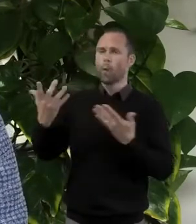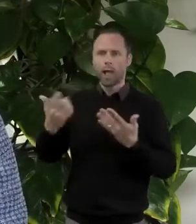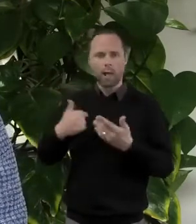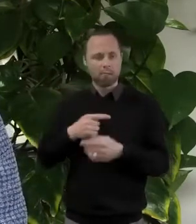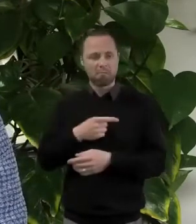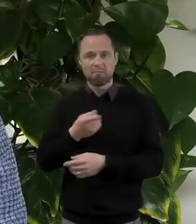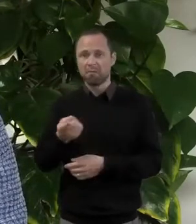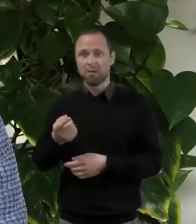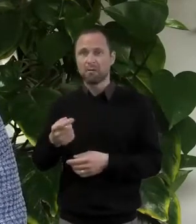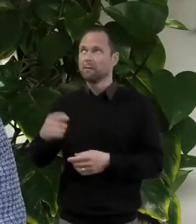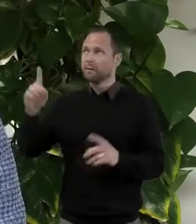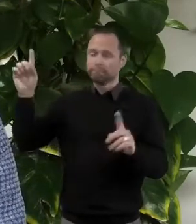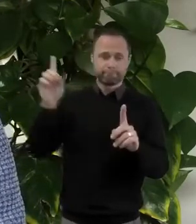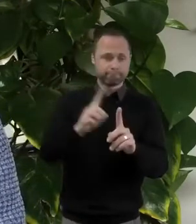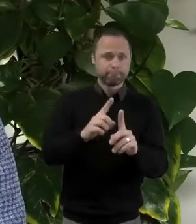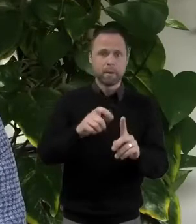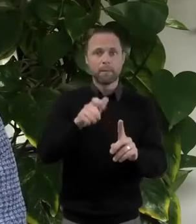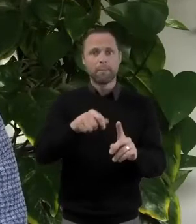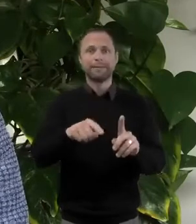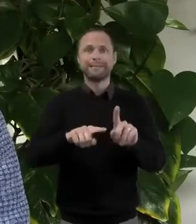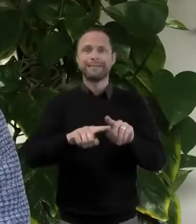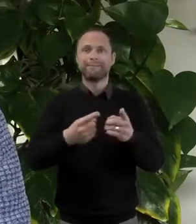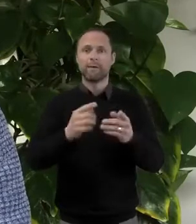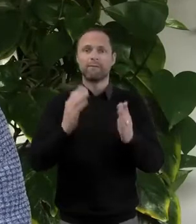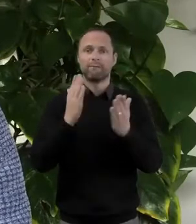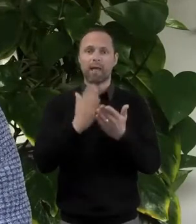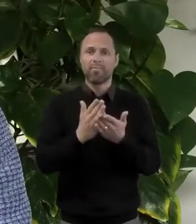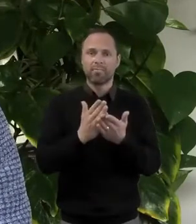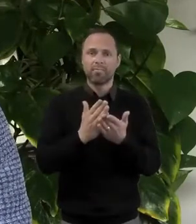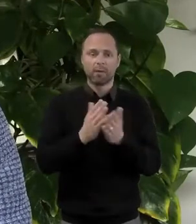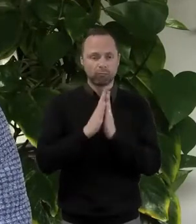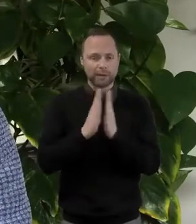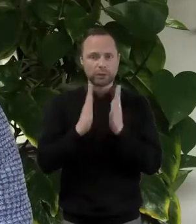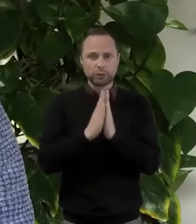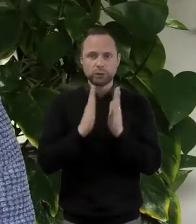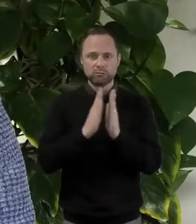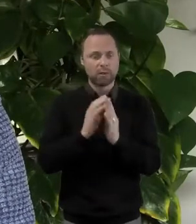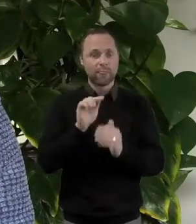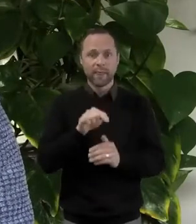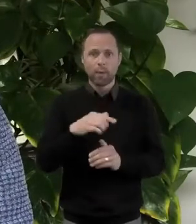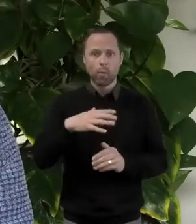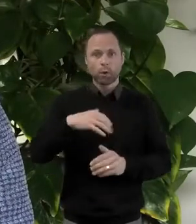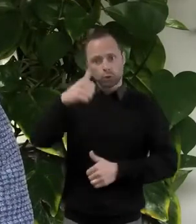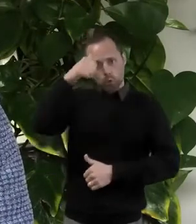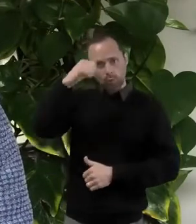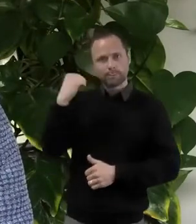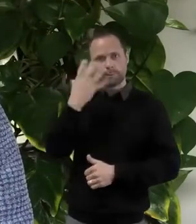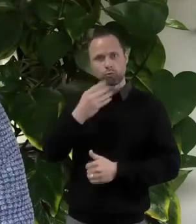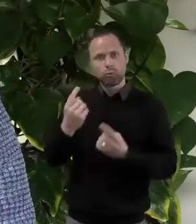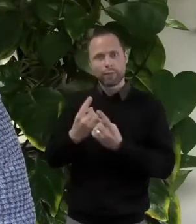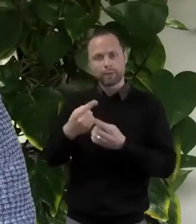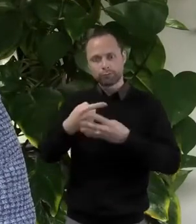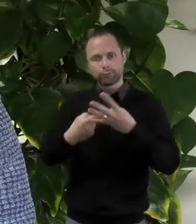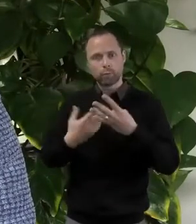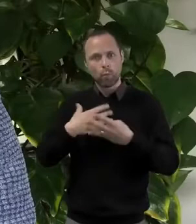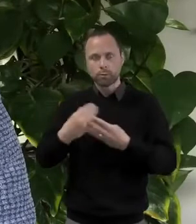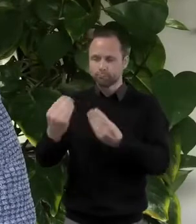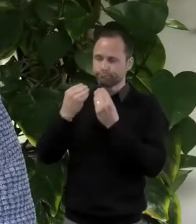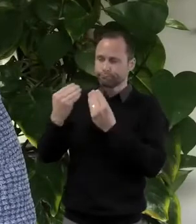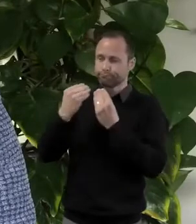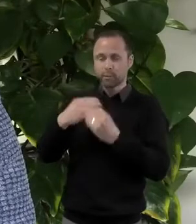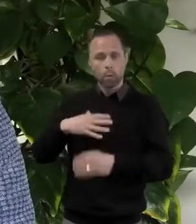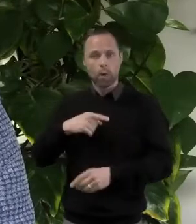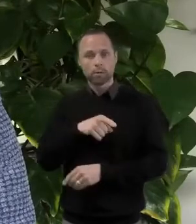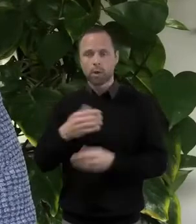are of different faiths, but they are open to spiritual awakening. They are open to talk